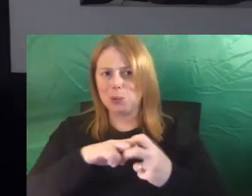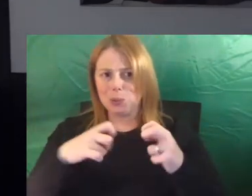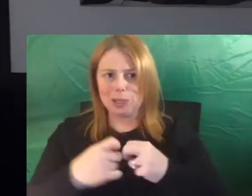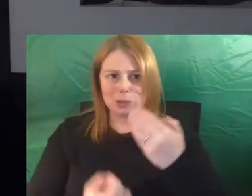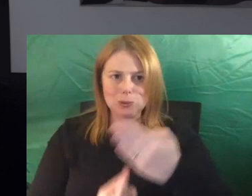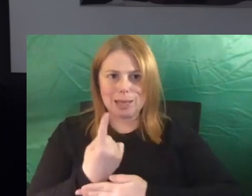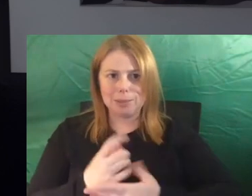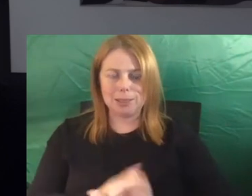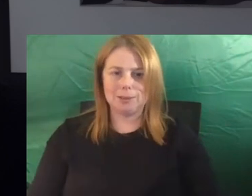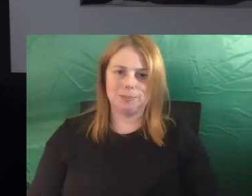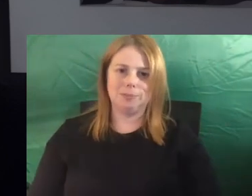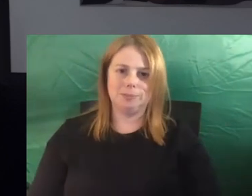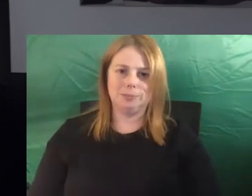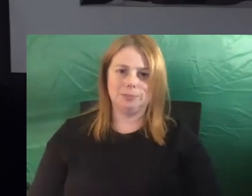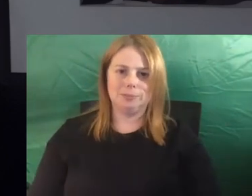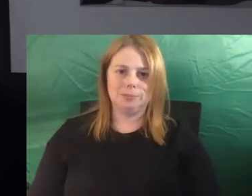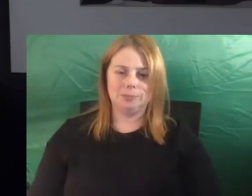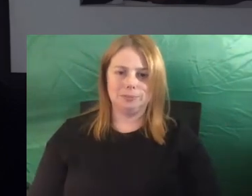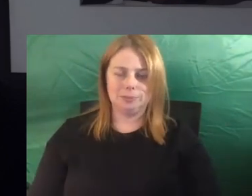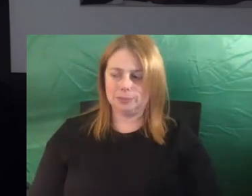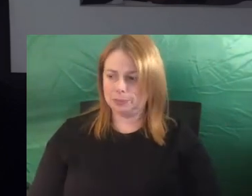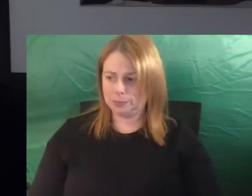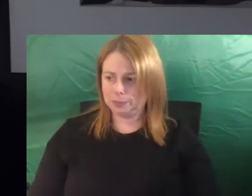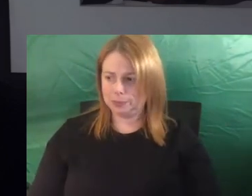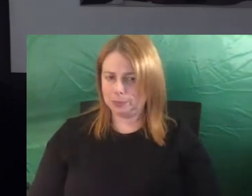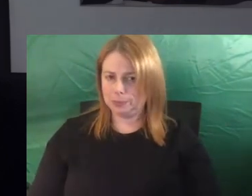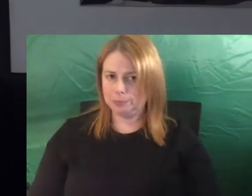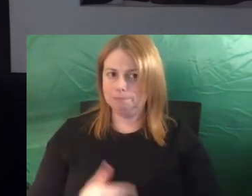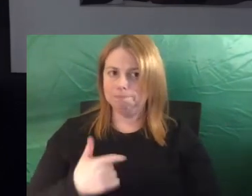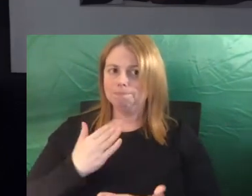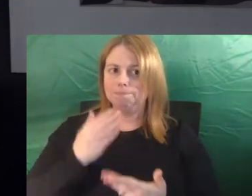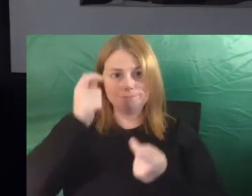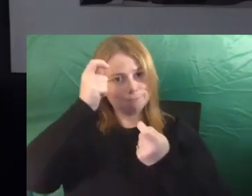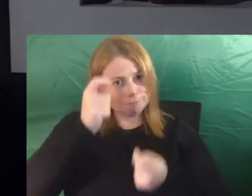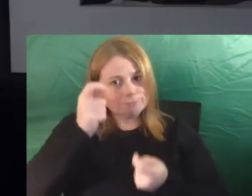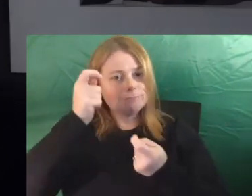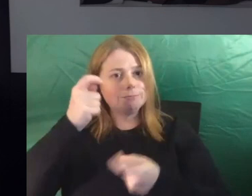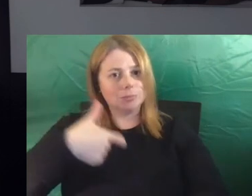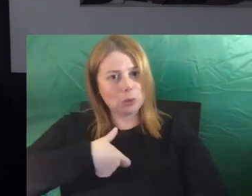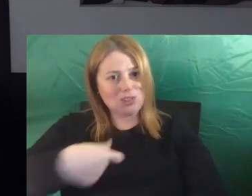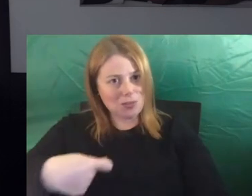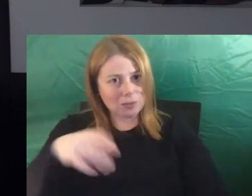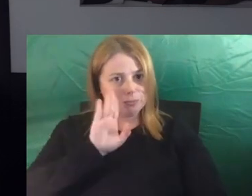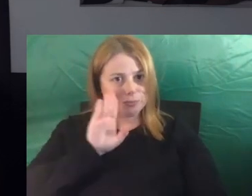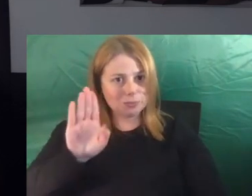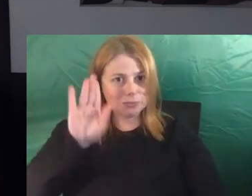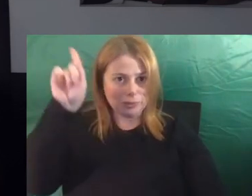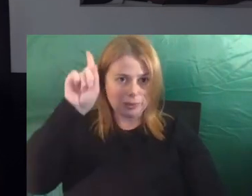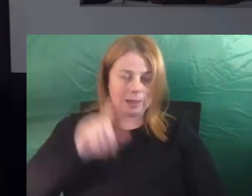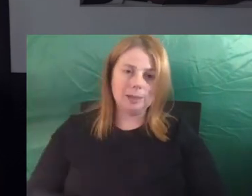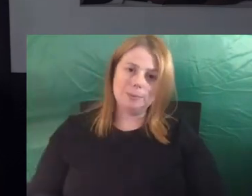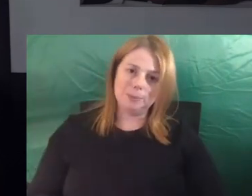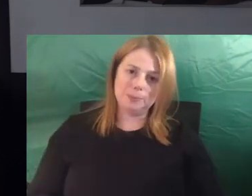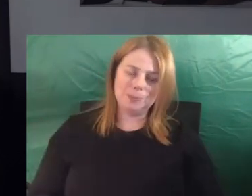experienced over the last few years. I'm very honoured to be asked to speak today about this